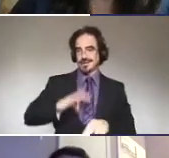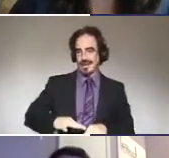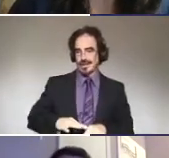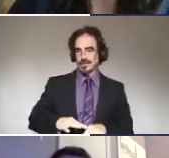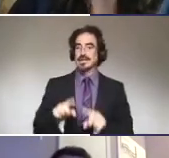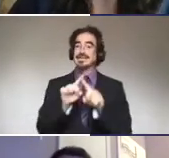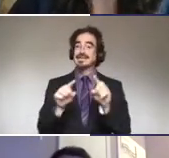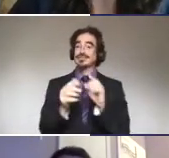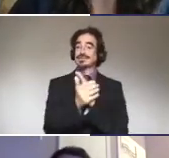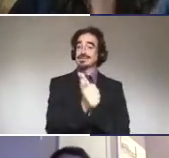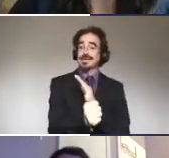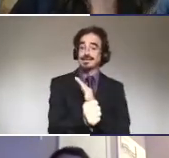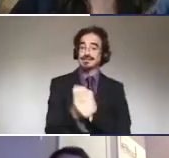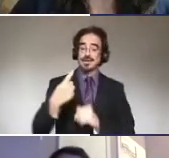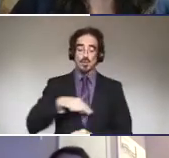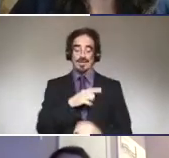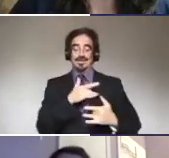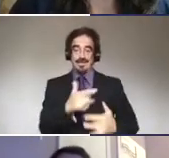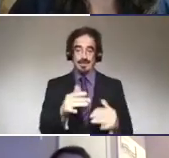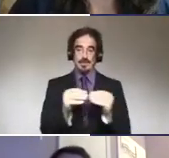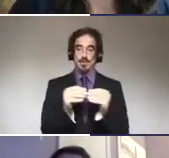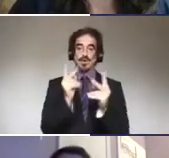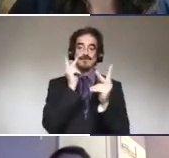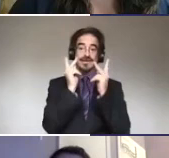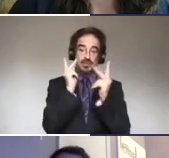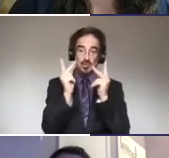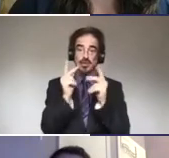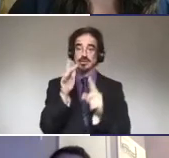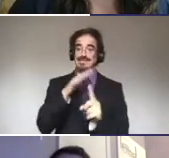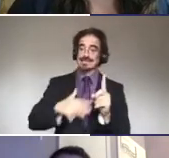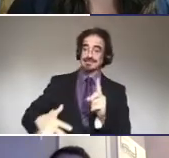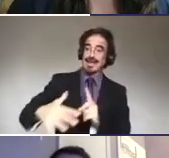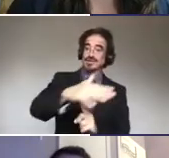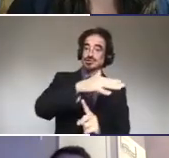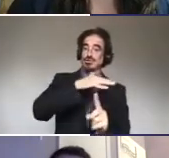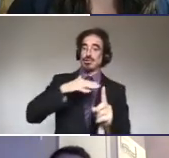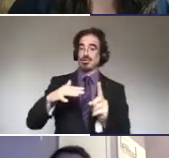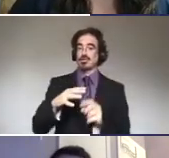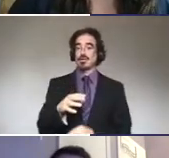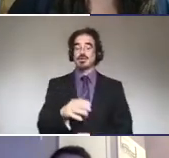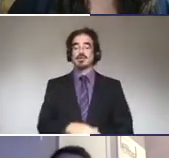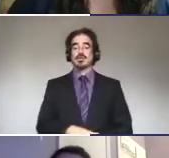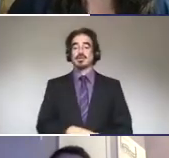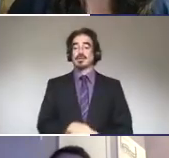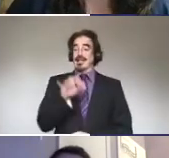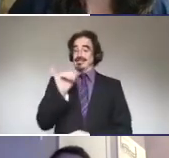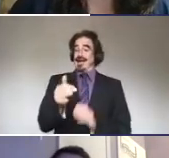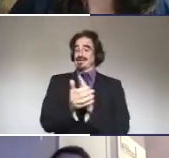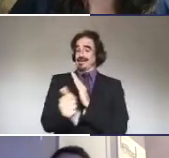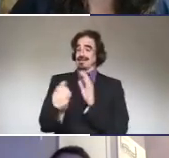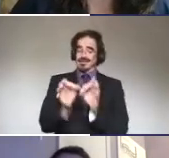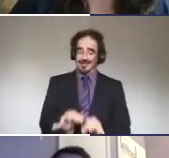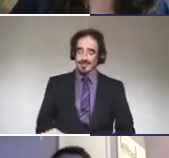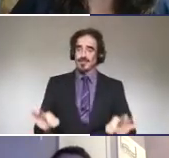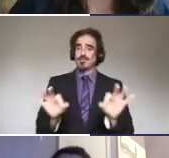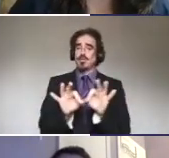spatial. And that is important when it comes to achieving